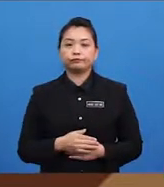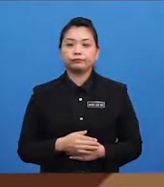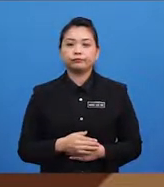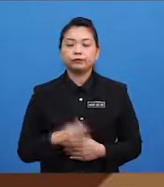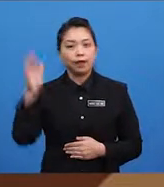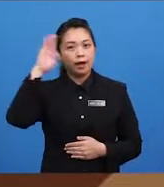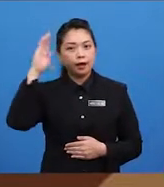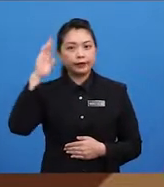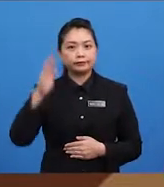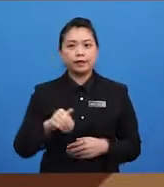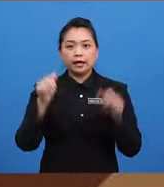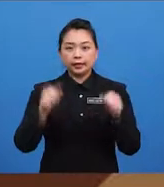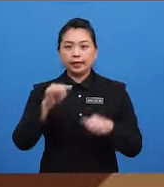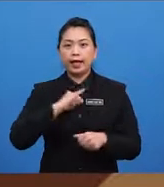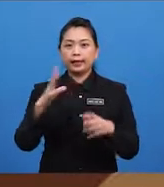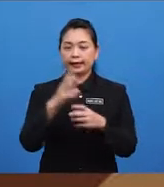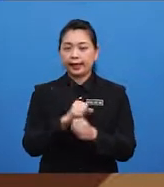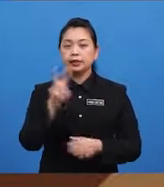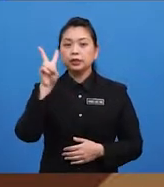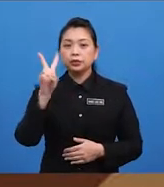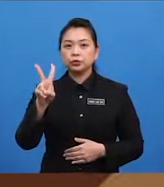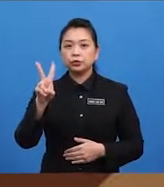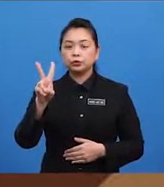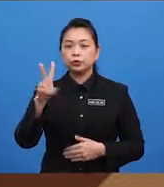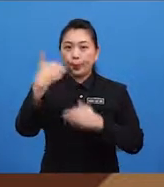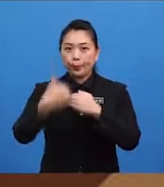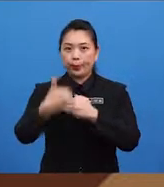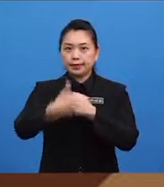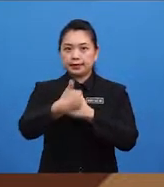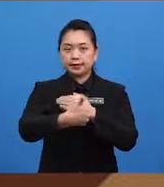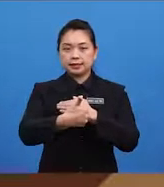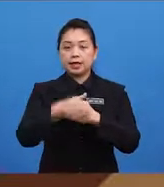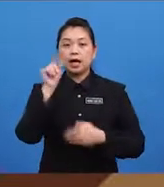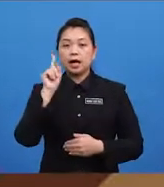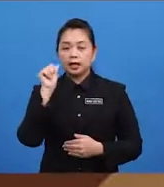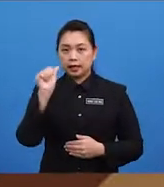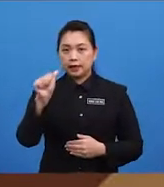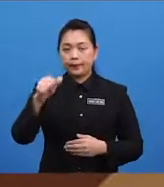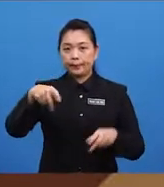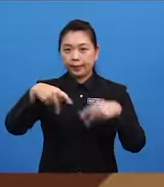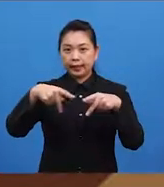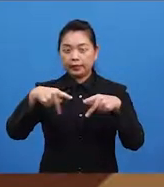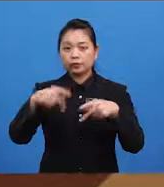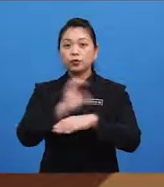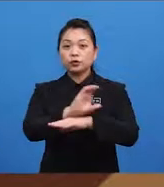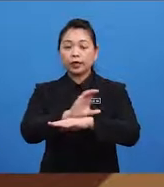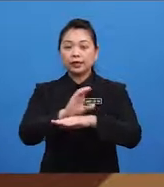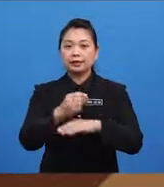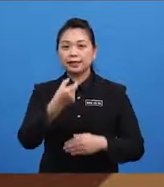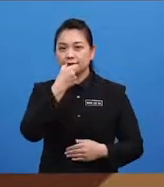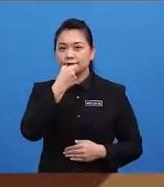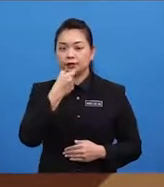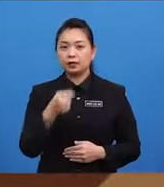Hi, can I get two loaves of bread, a packet of chocolate chips, and